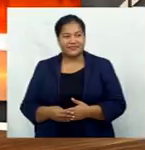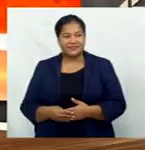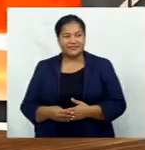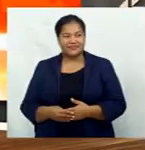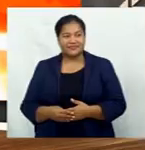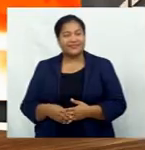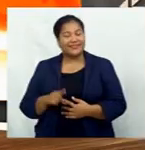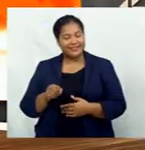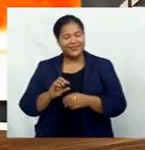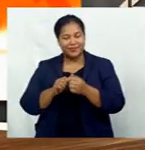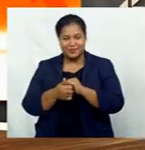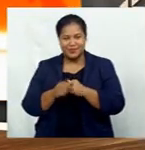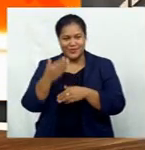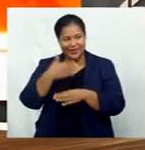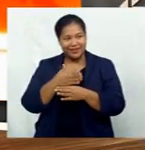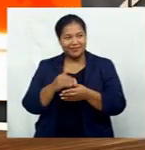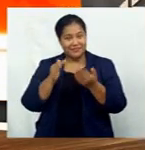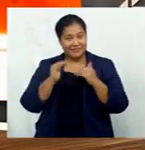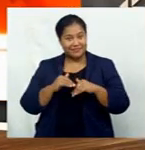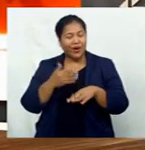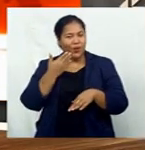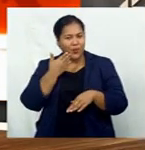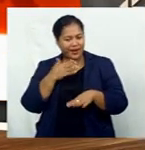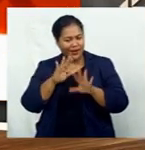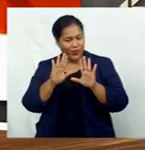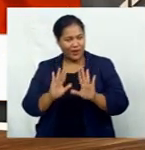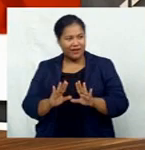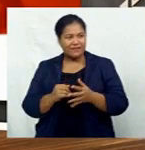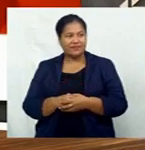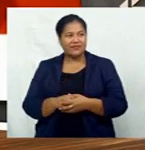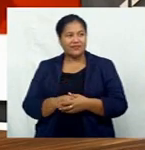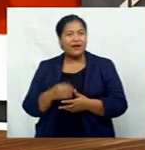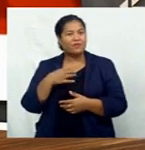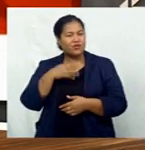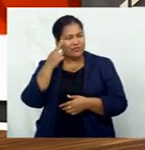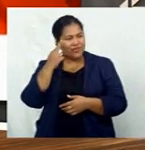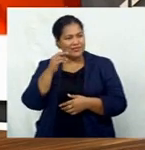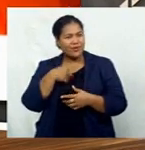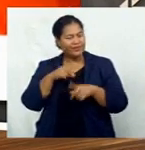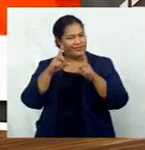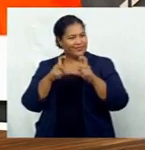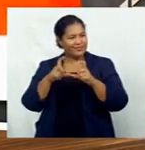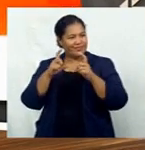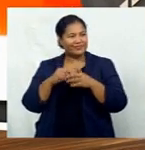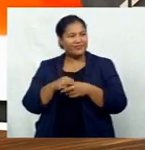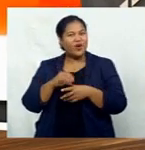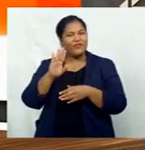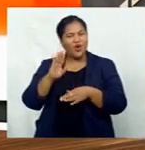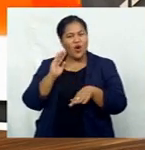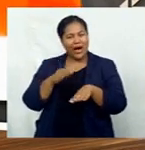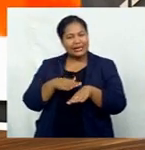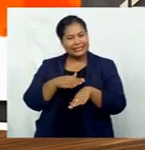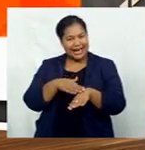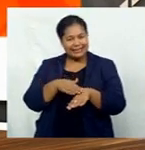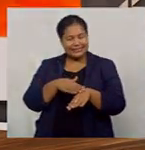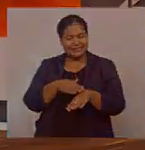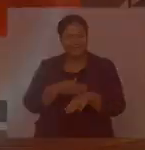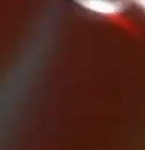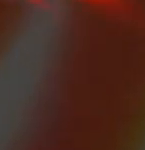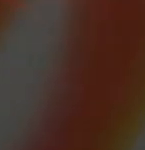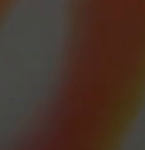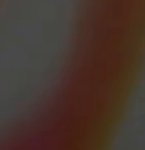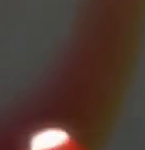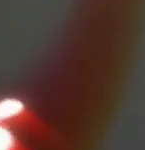That's it from sports tonight. Coming up in Weird and Wonderful, more reasons to take pictures of your pet cat. details after the break.